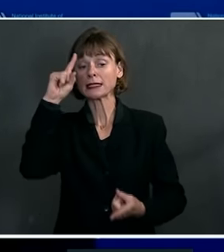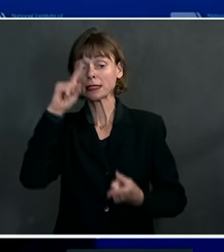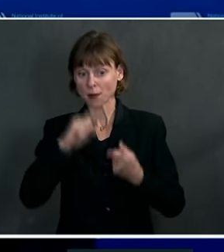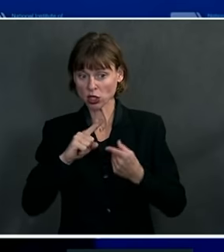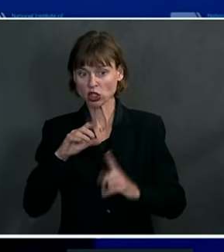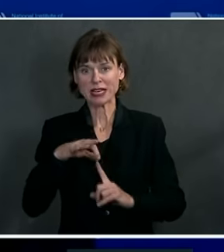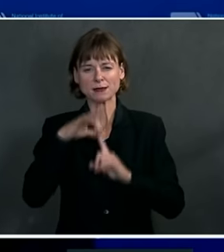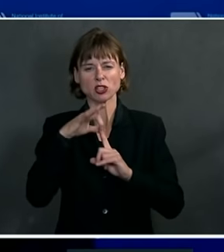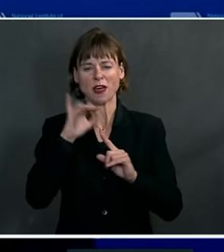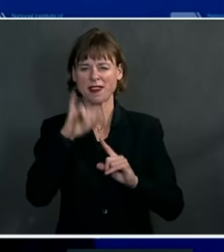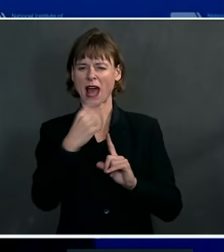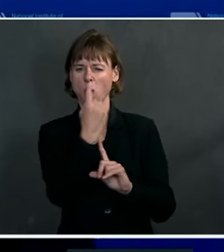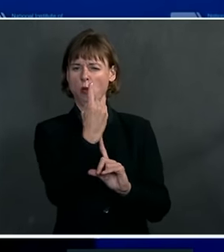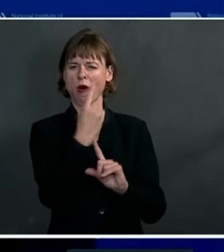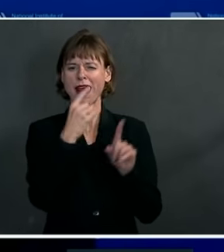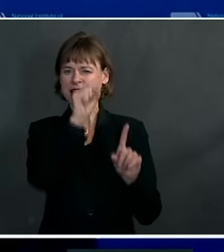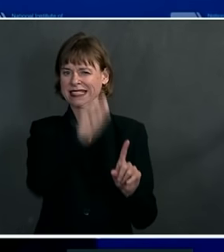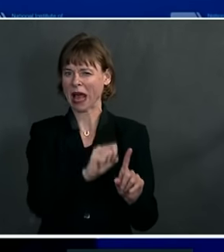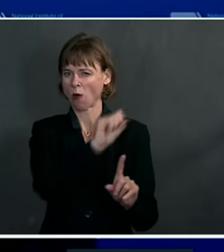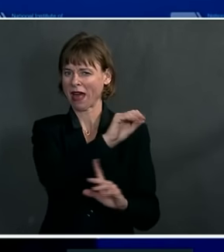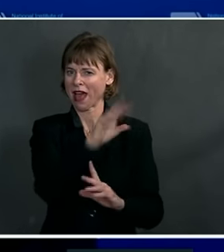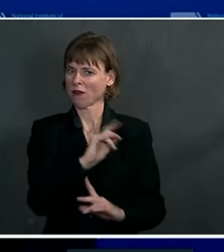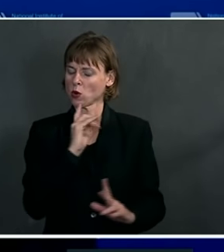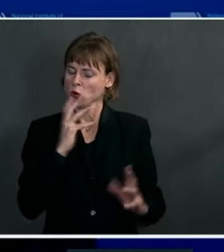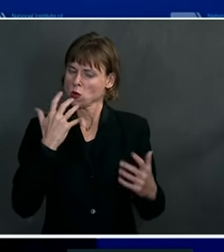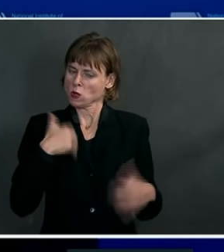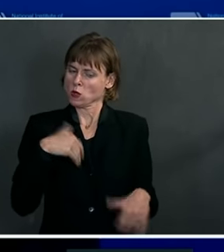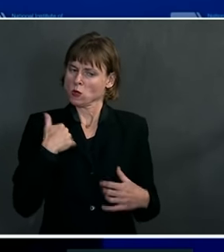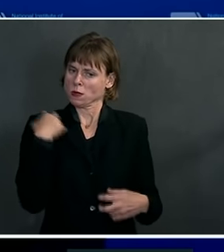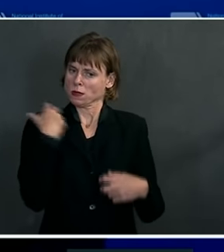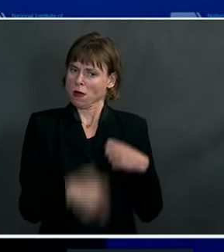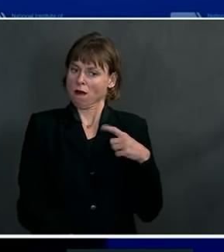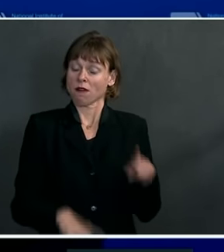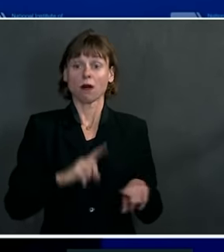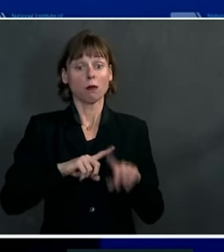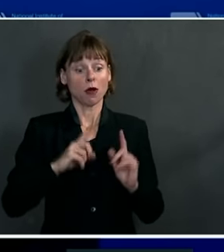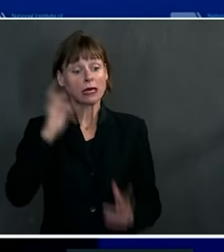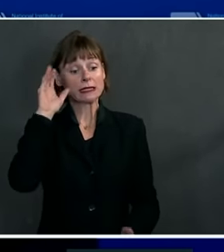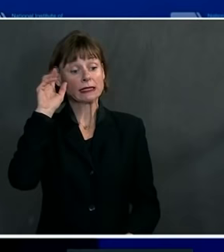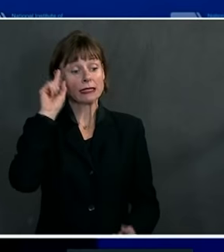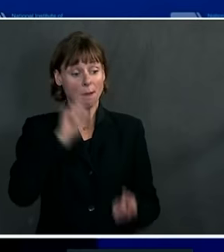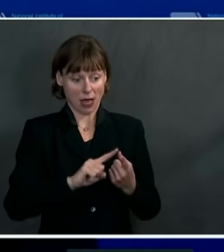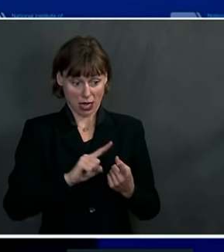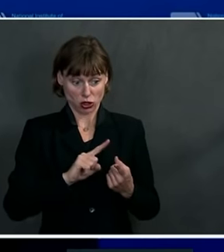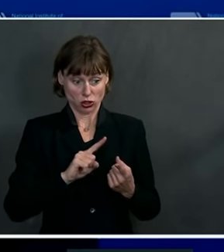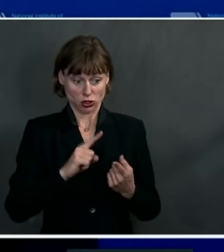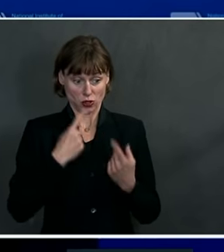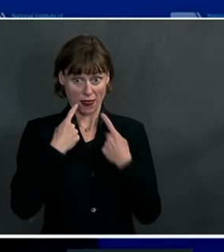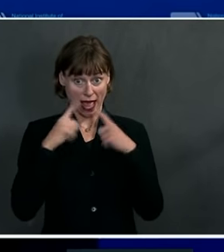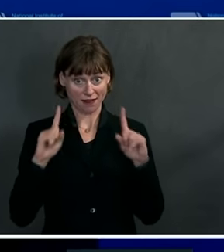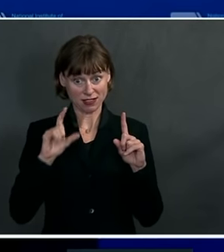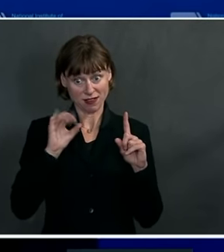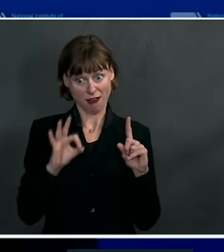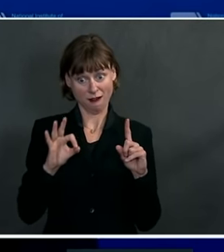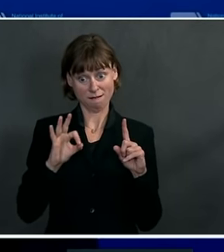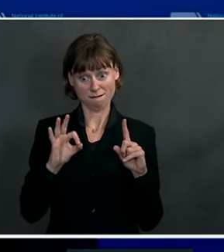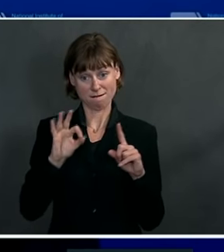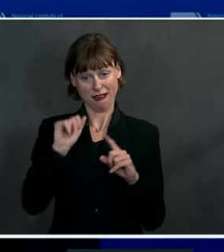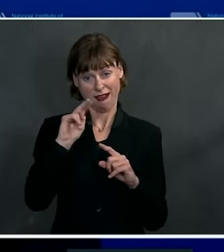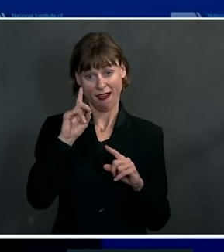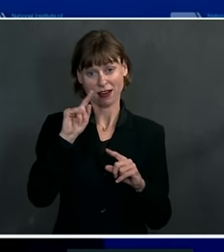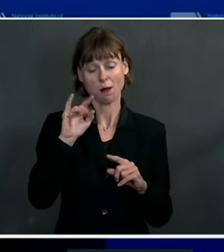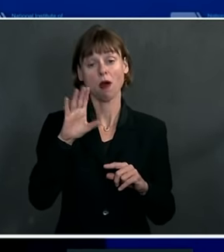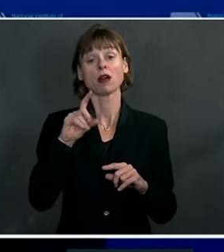the troublesome South African isolate, although it diminished the efficacy of the antibodies,